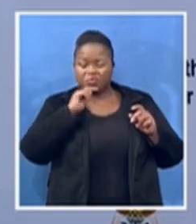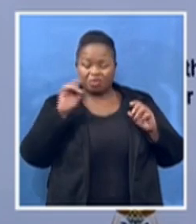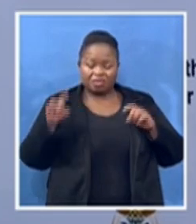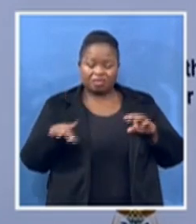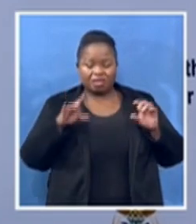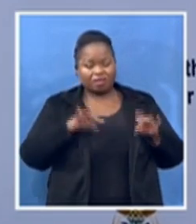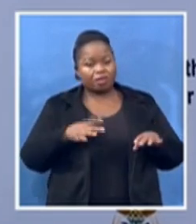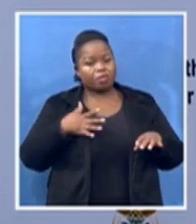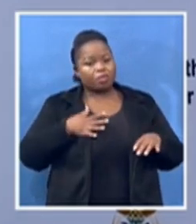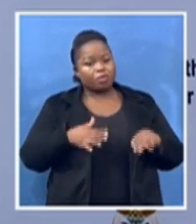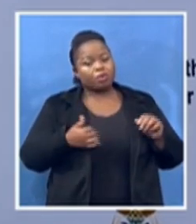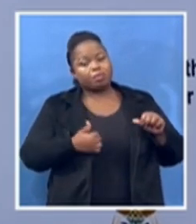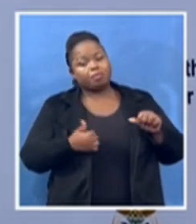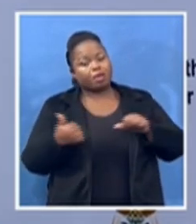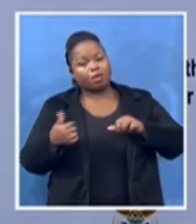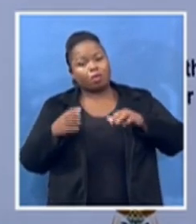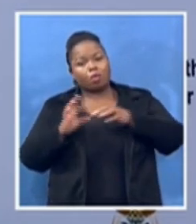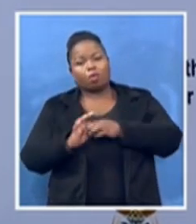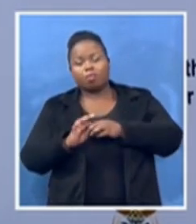but let us tell you something